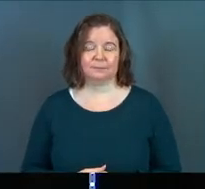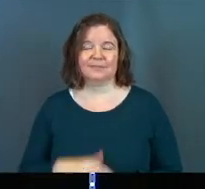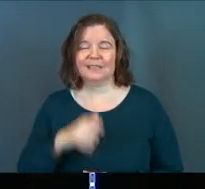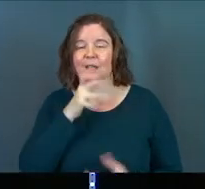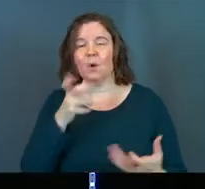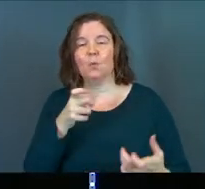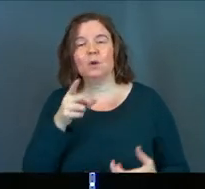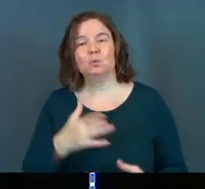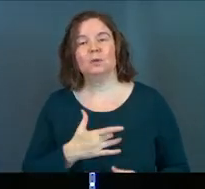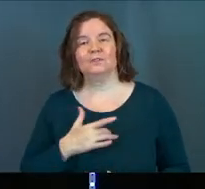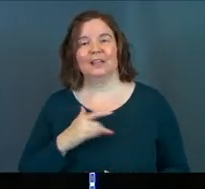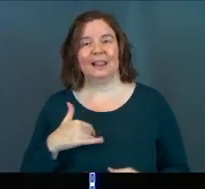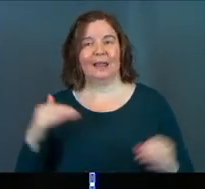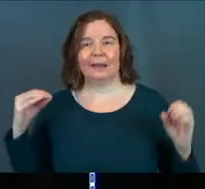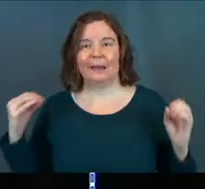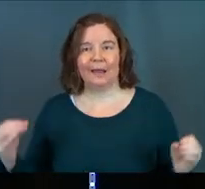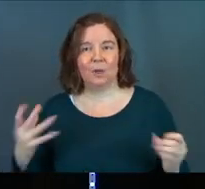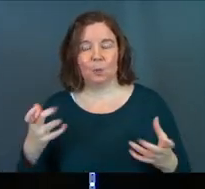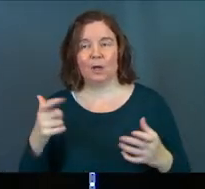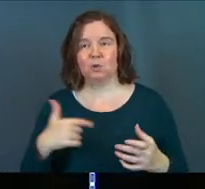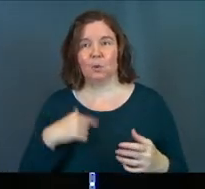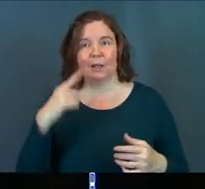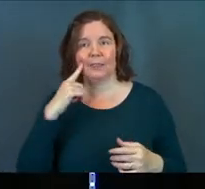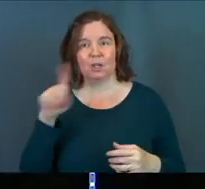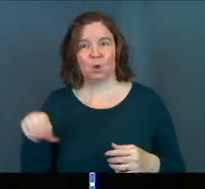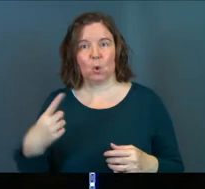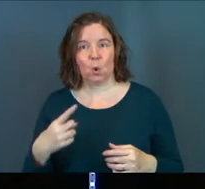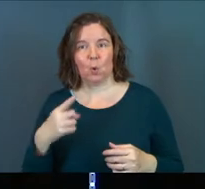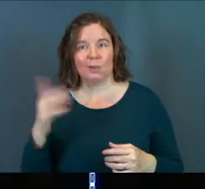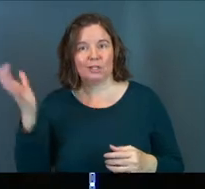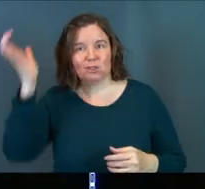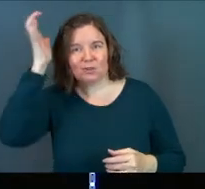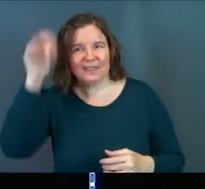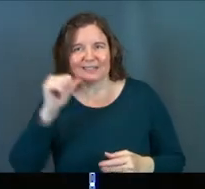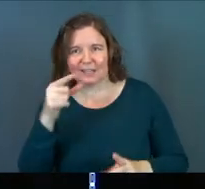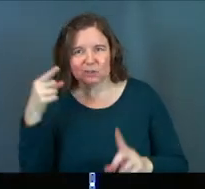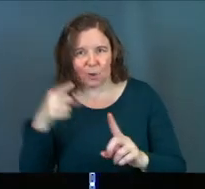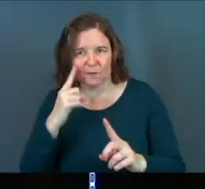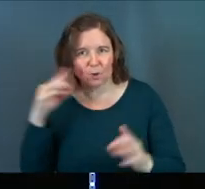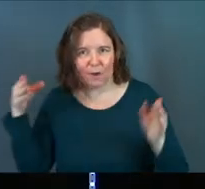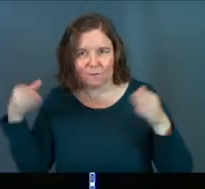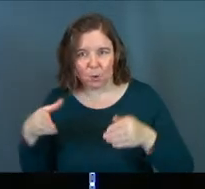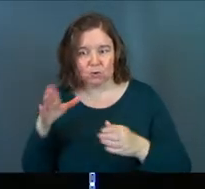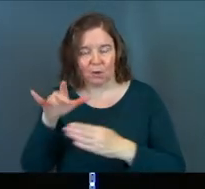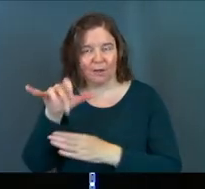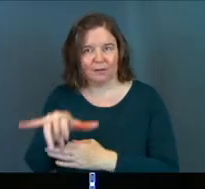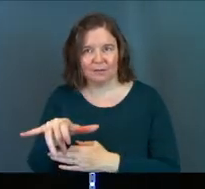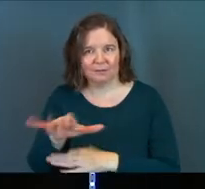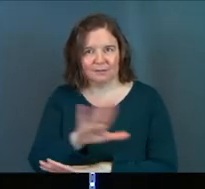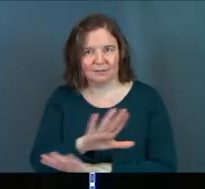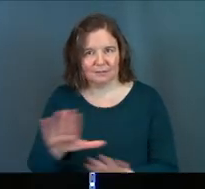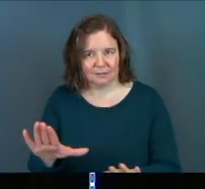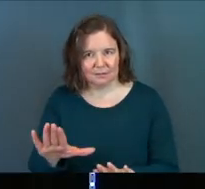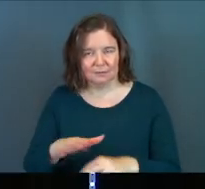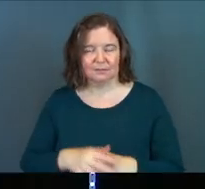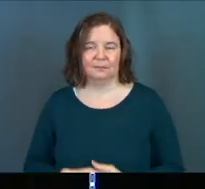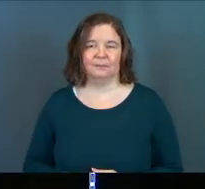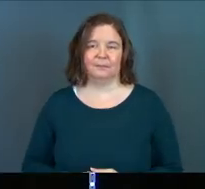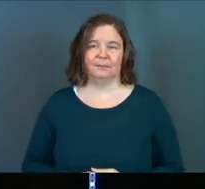He does not want you to feel like nothing. He does not want you to think you're only trash. That is not his goal for you to focus on that